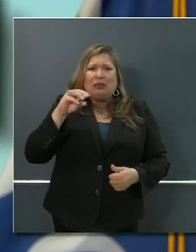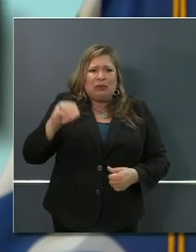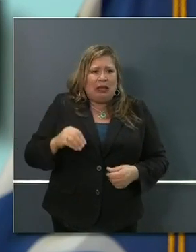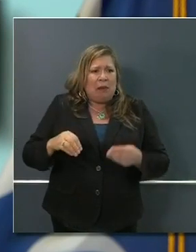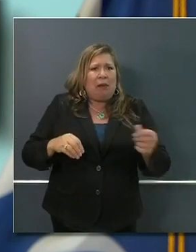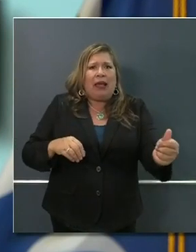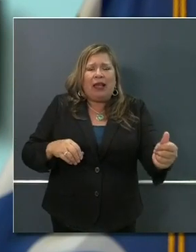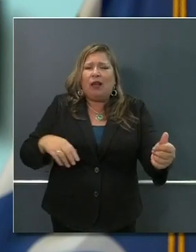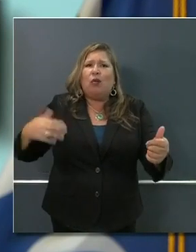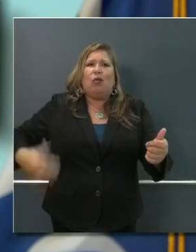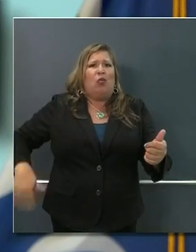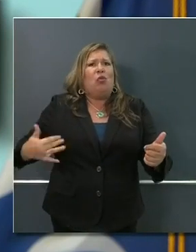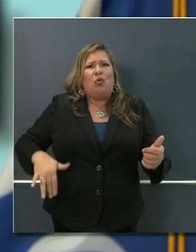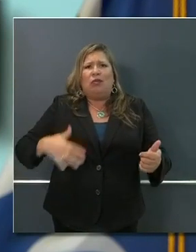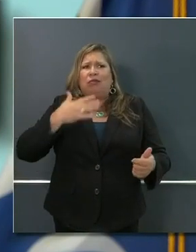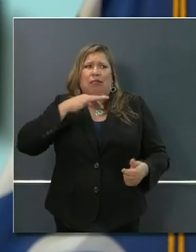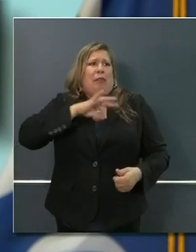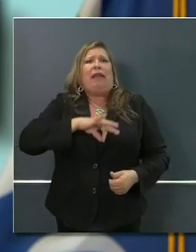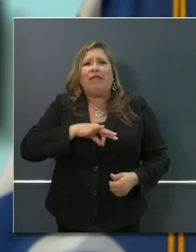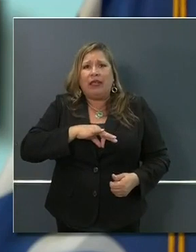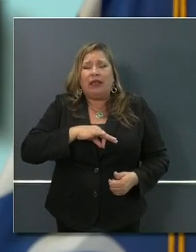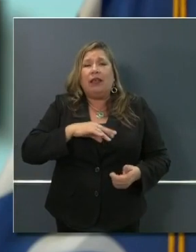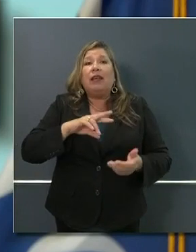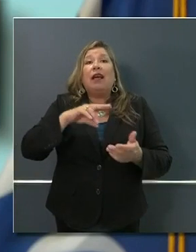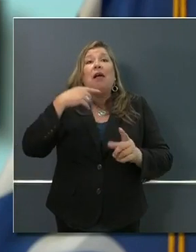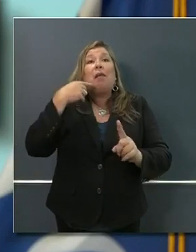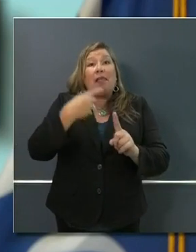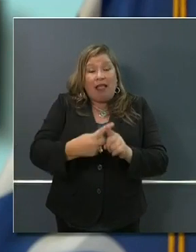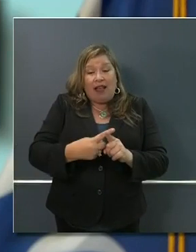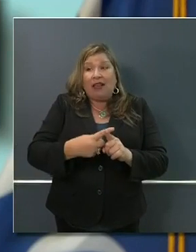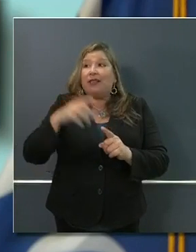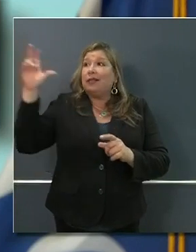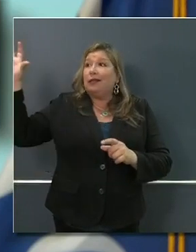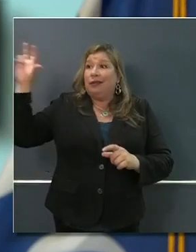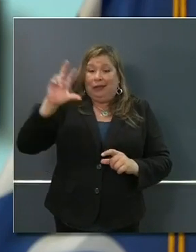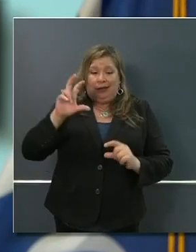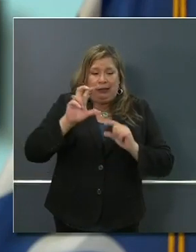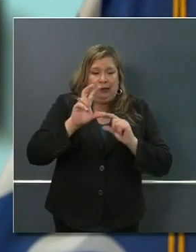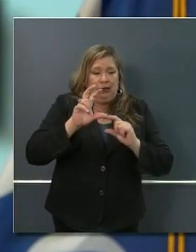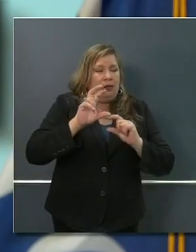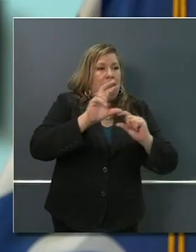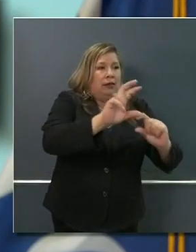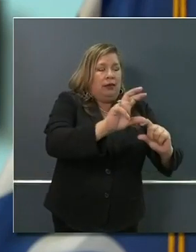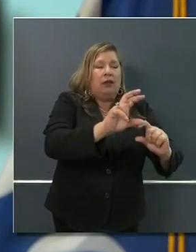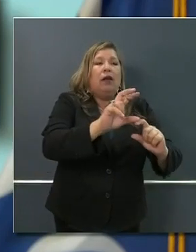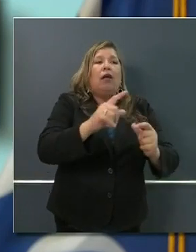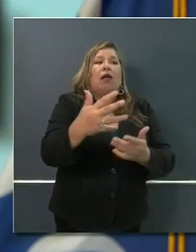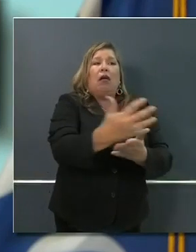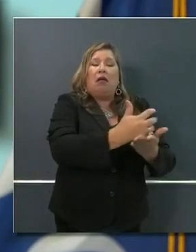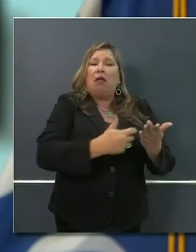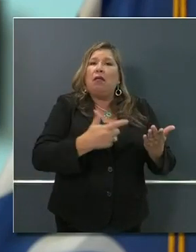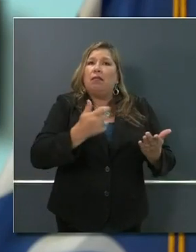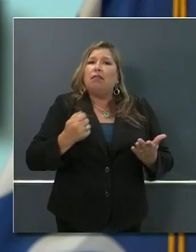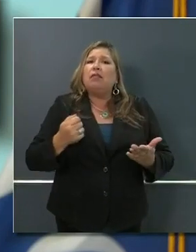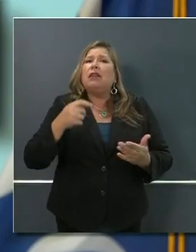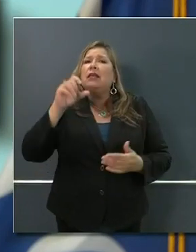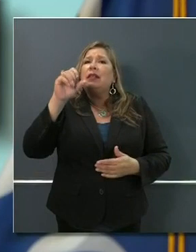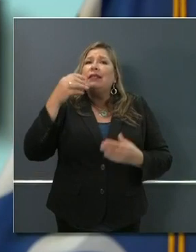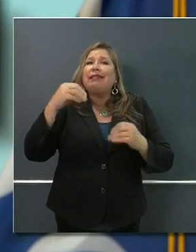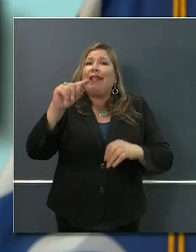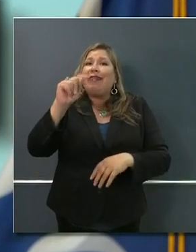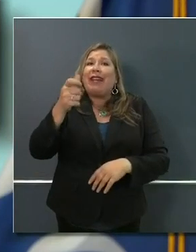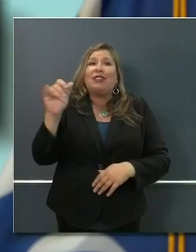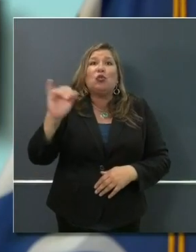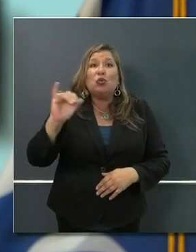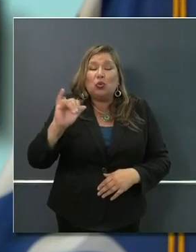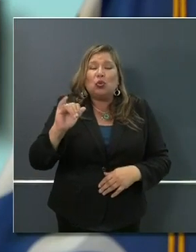benefit of the sale in terms of sales tax. And they don't get all the sales tax, but roughly half of the sales tax, if